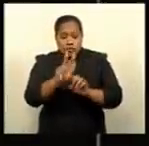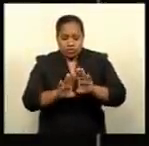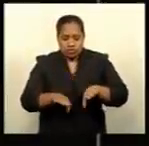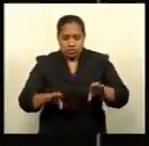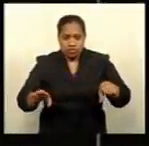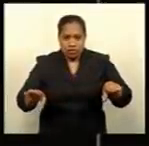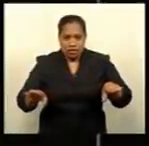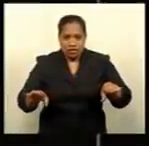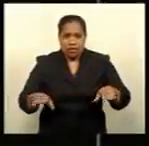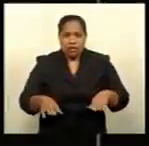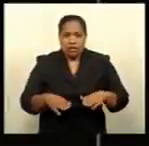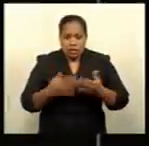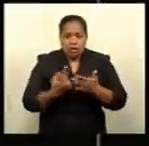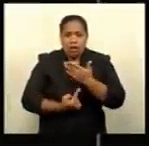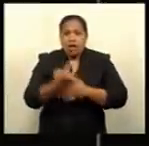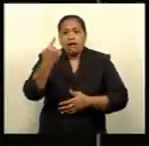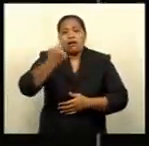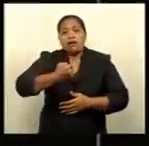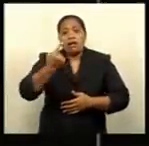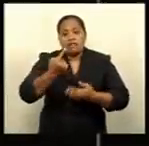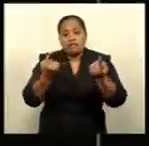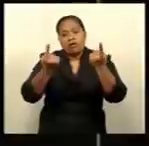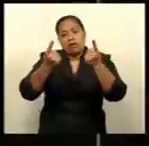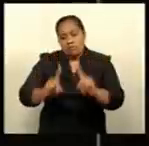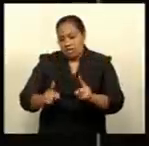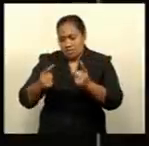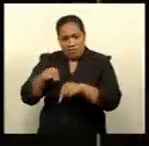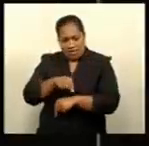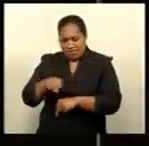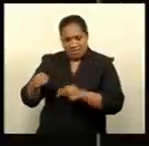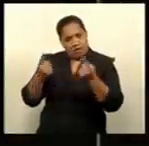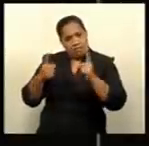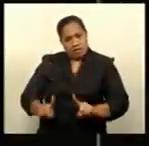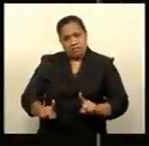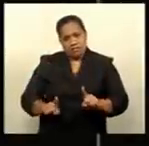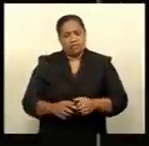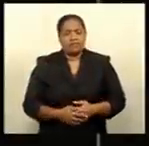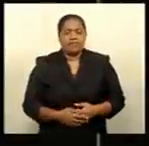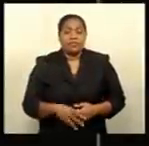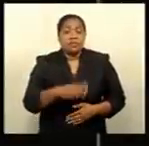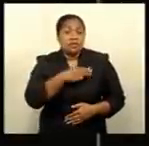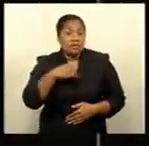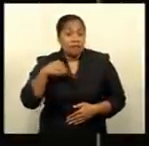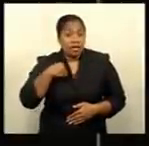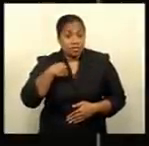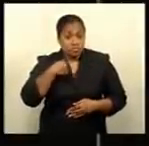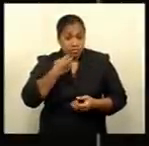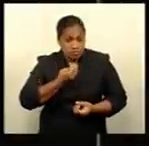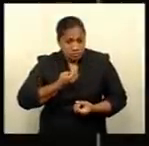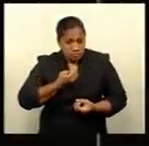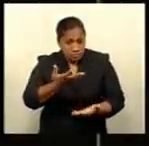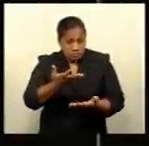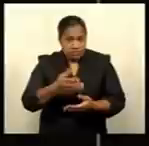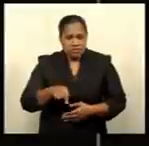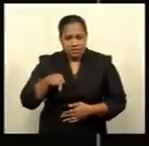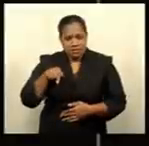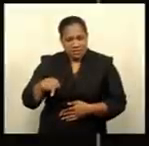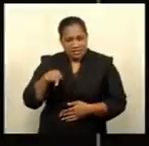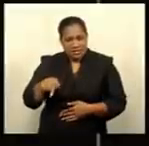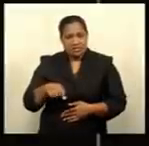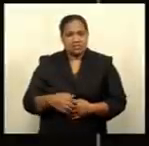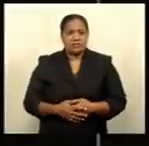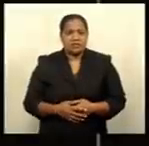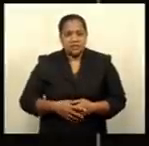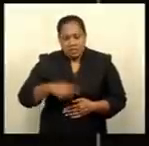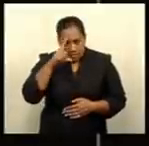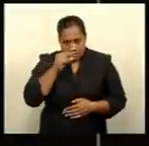11 deaths reported yesterday. Apidisa Mwagai Rondova reports the ministry stresses this unfortunate rare event is